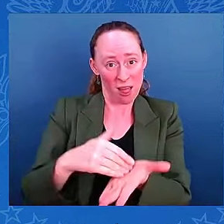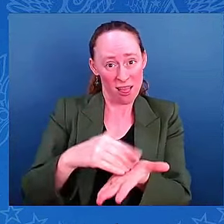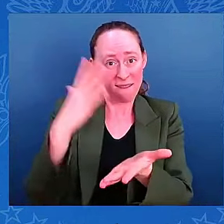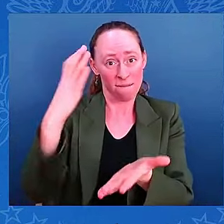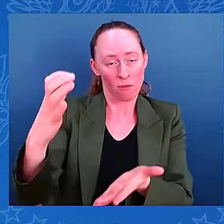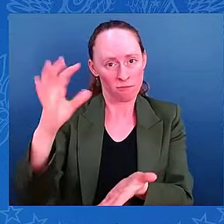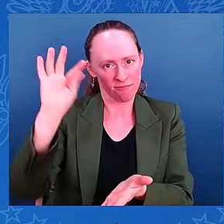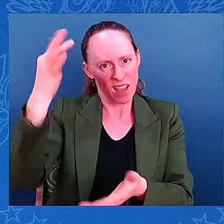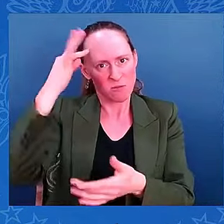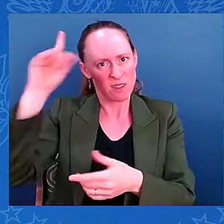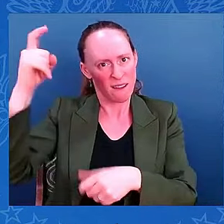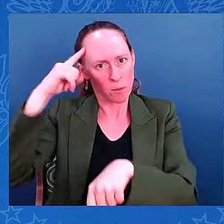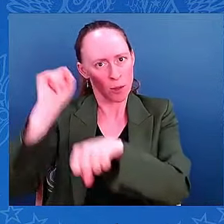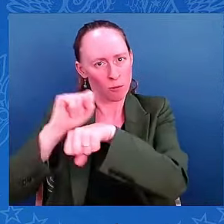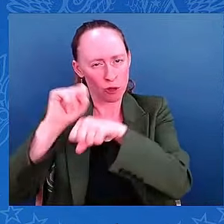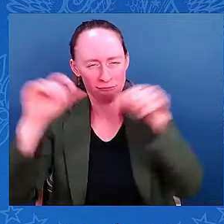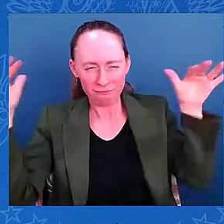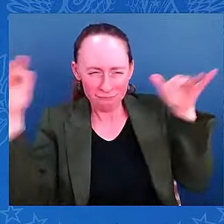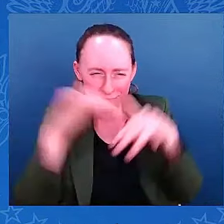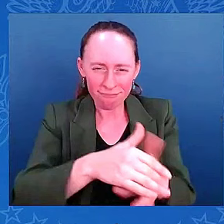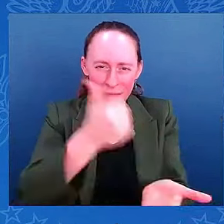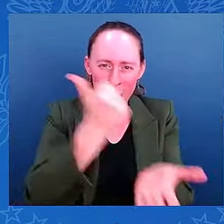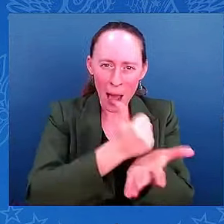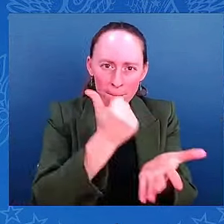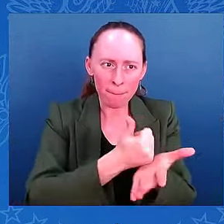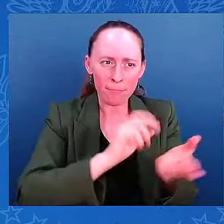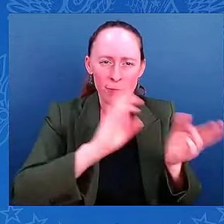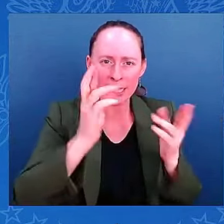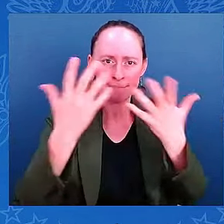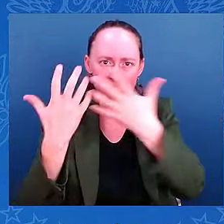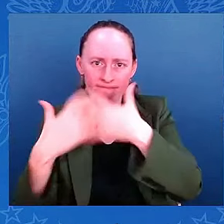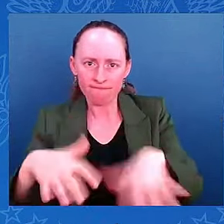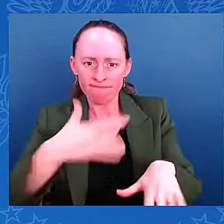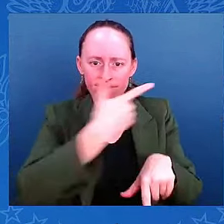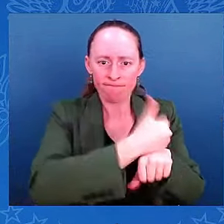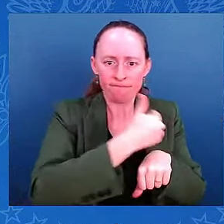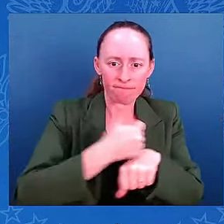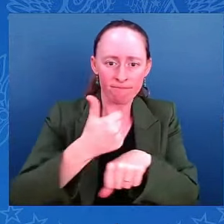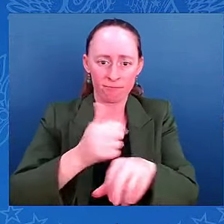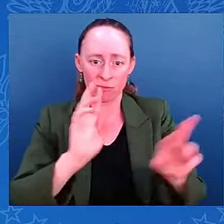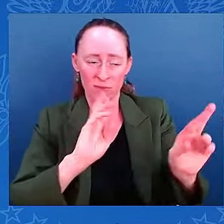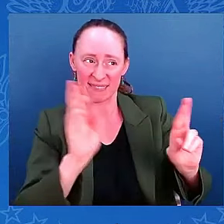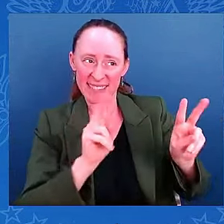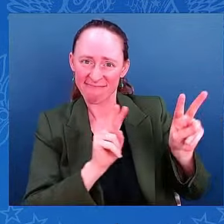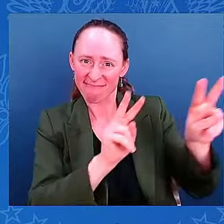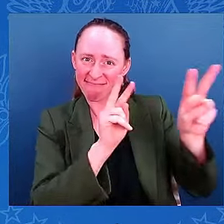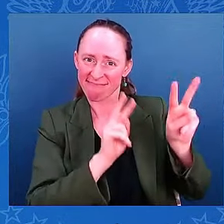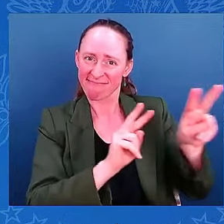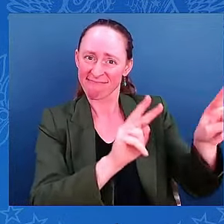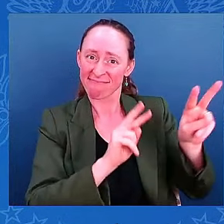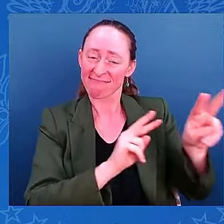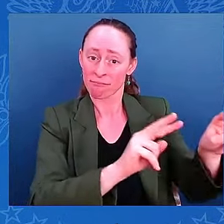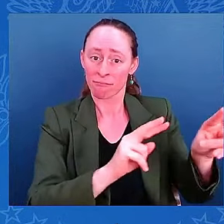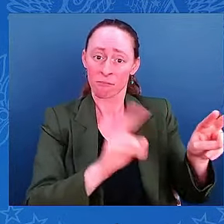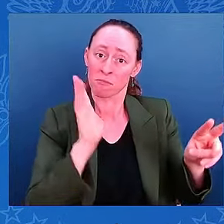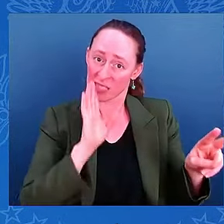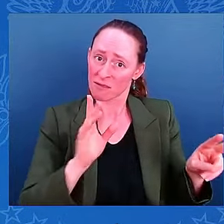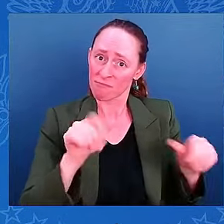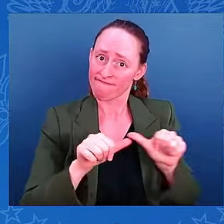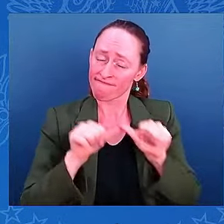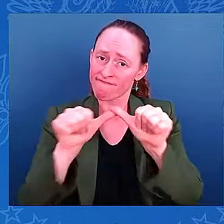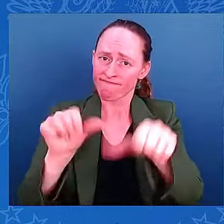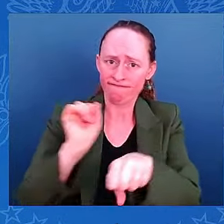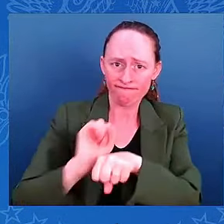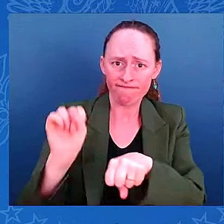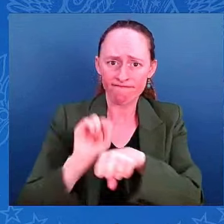to happen in the state to prepare for this hurricane. And we will continue to scale up those efforts. To the people of Florida, and in